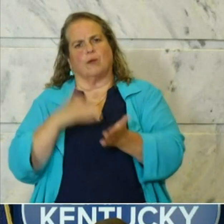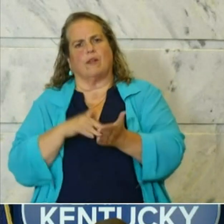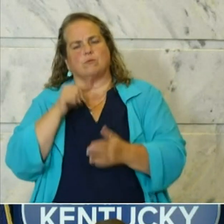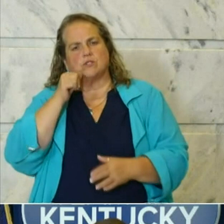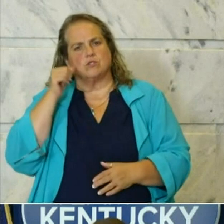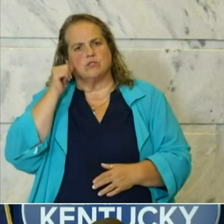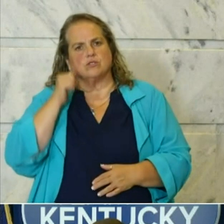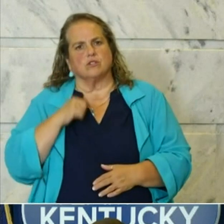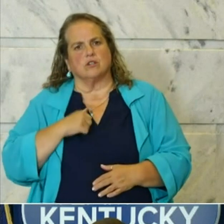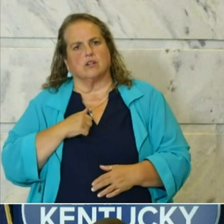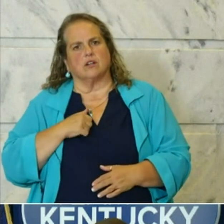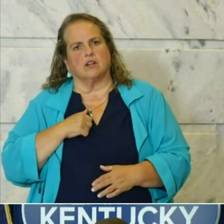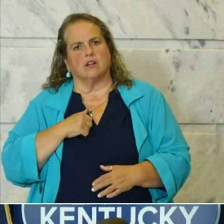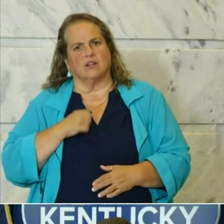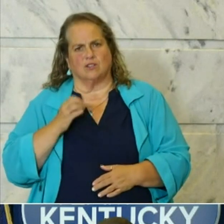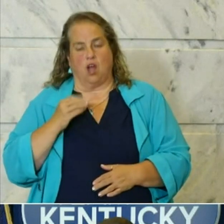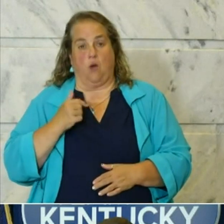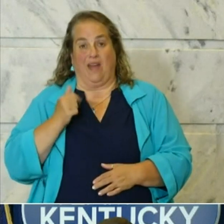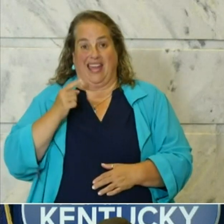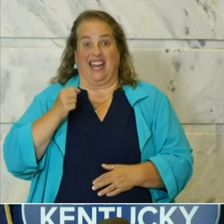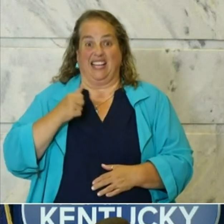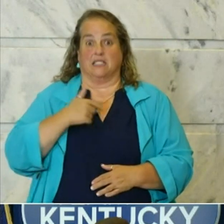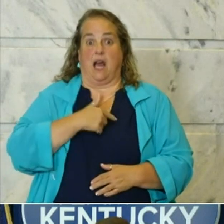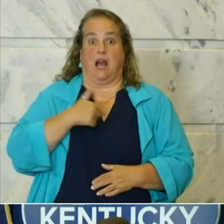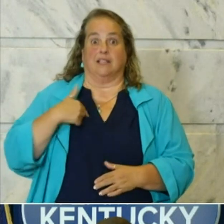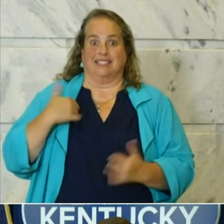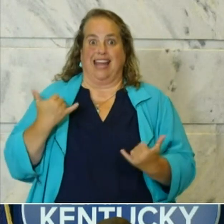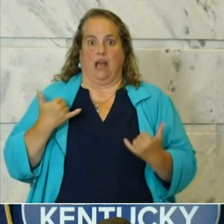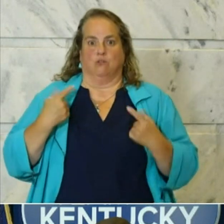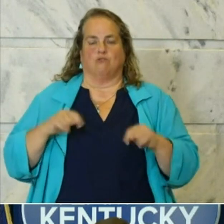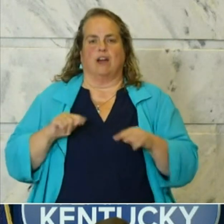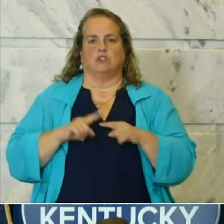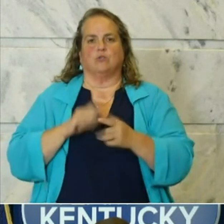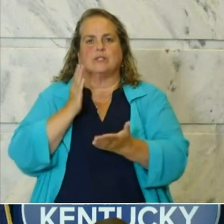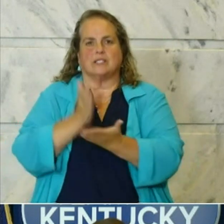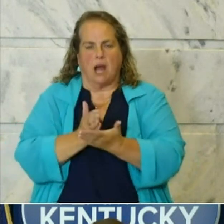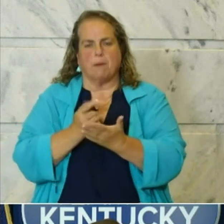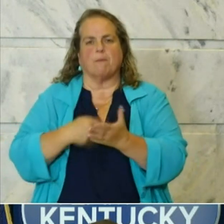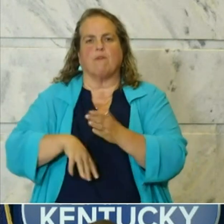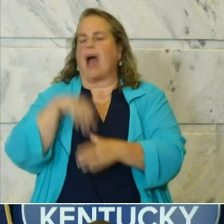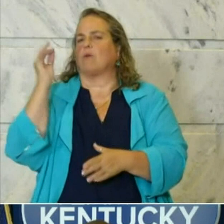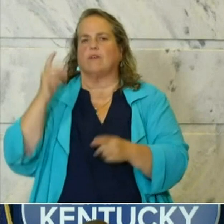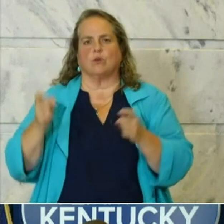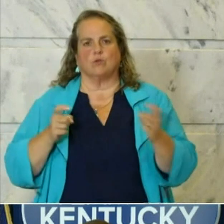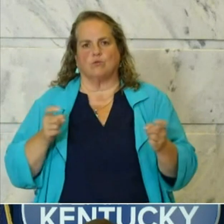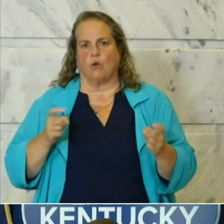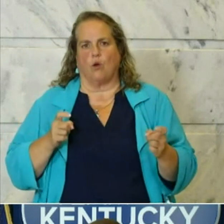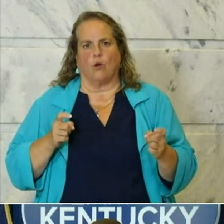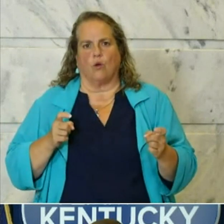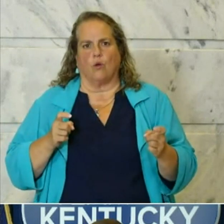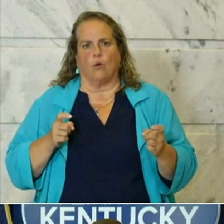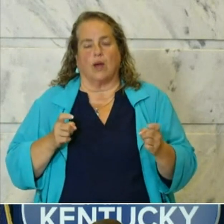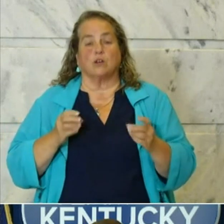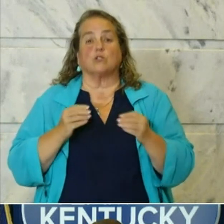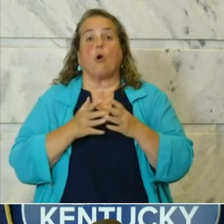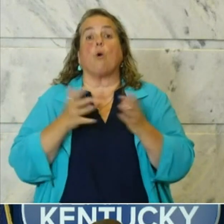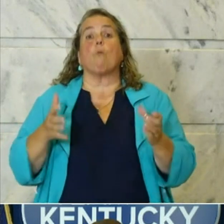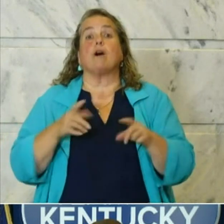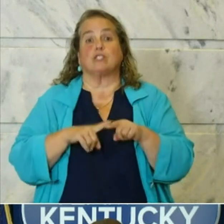So this is us trying to stop this thing before it gets out of control. And so much depends on it.